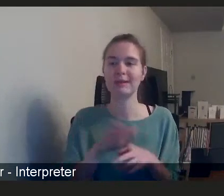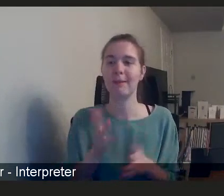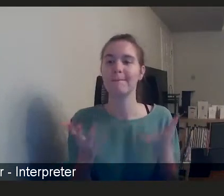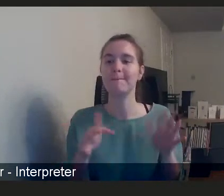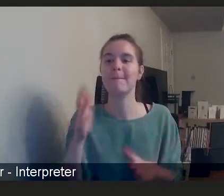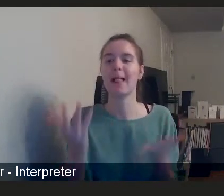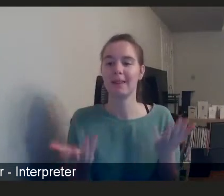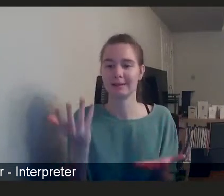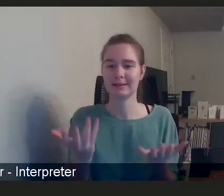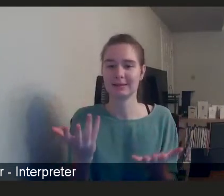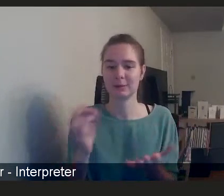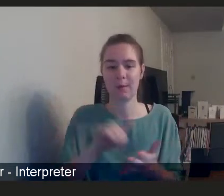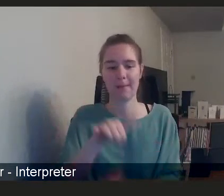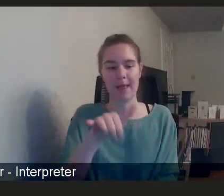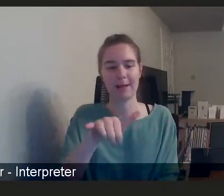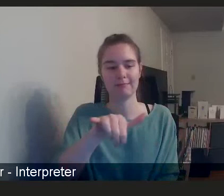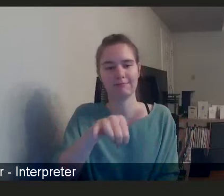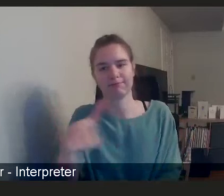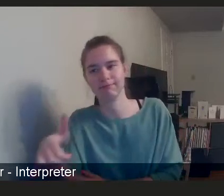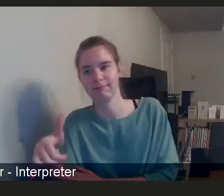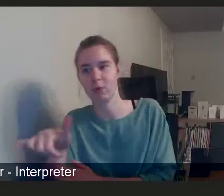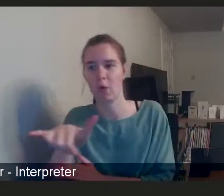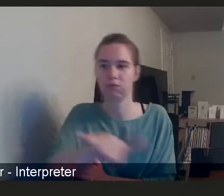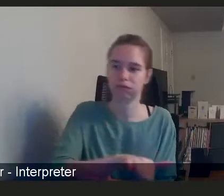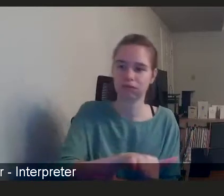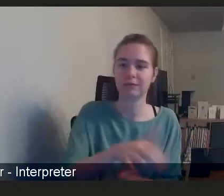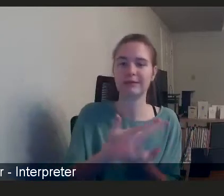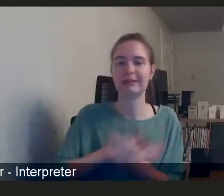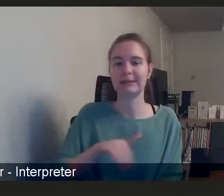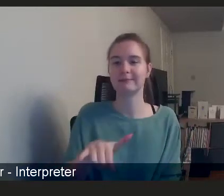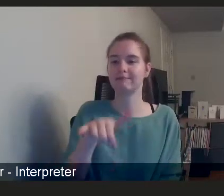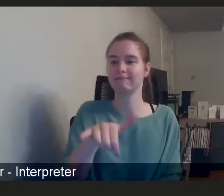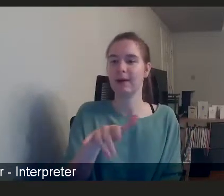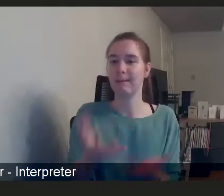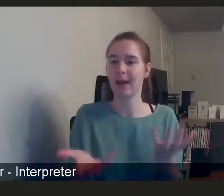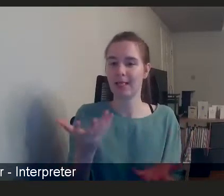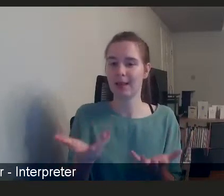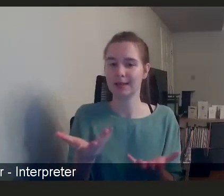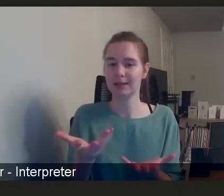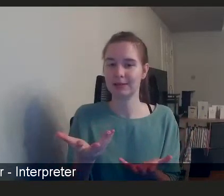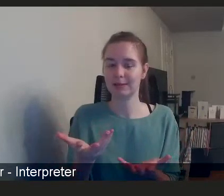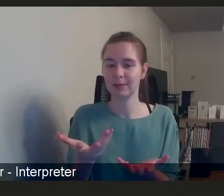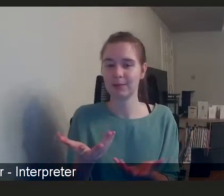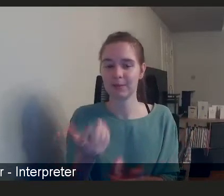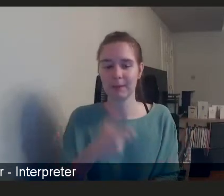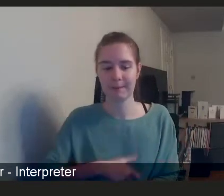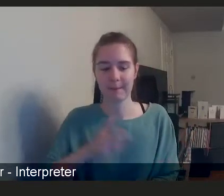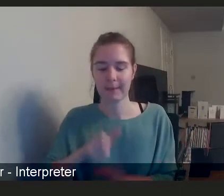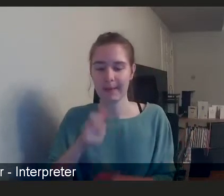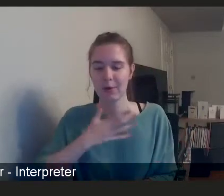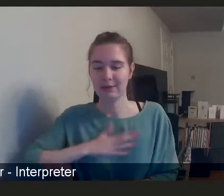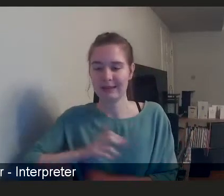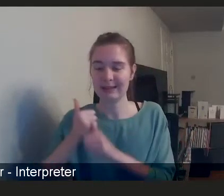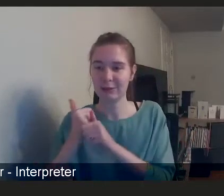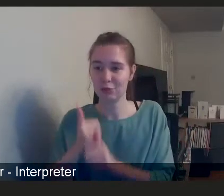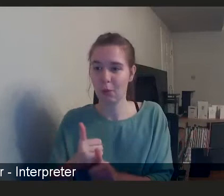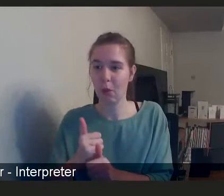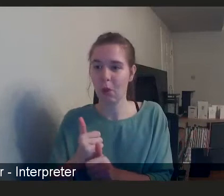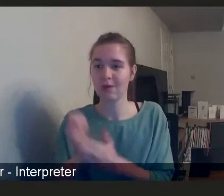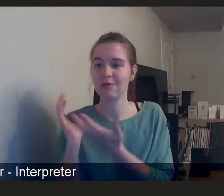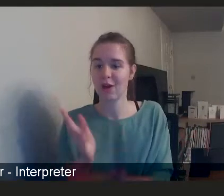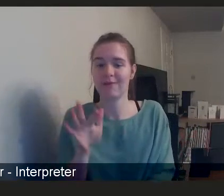not one in which people don't have services and support when they need it, because that's morally not acceptable.